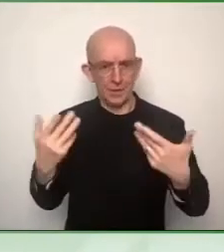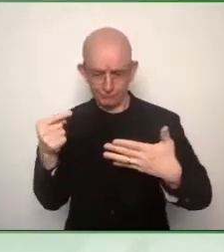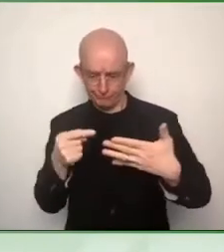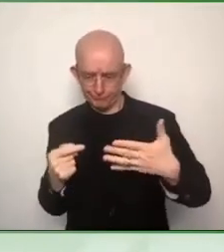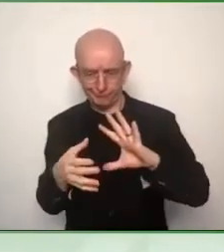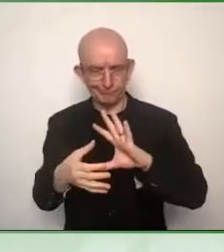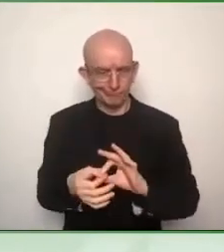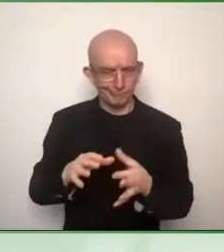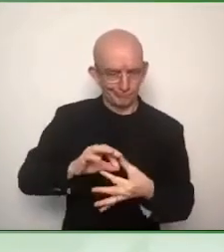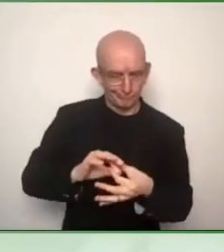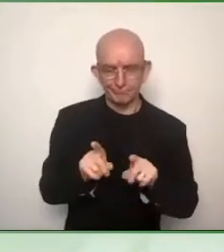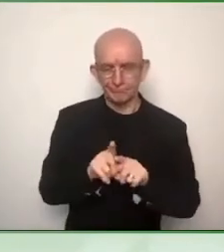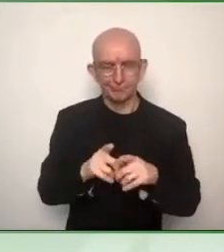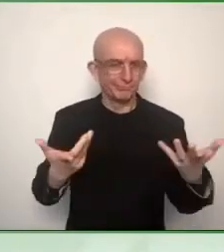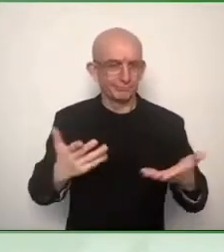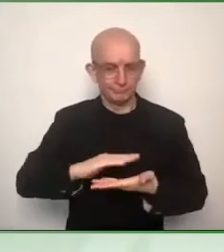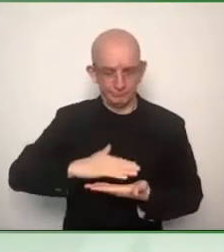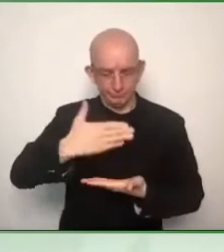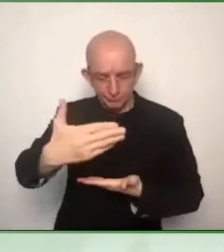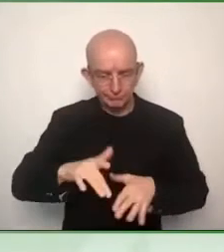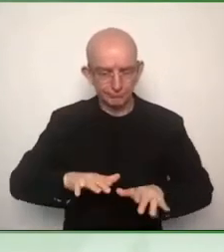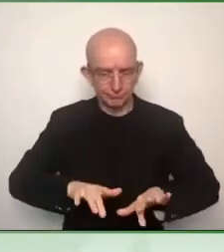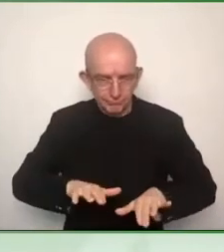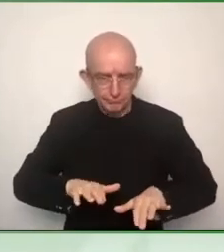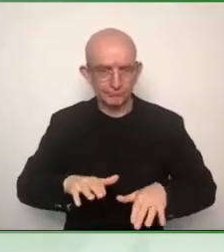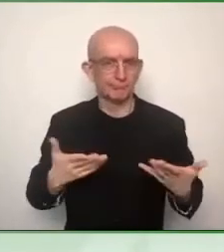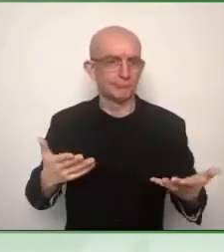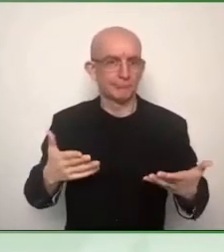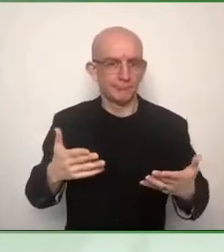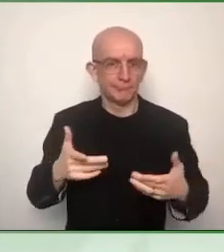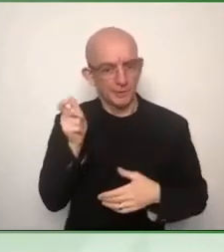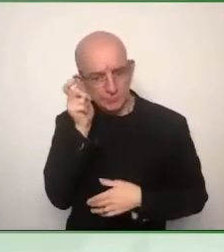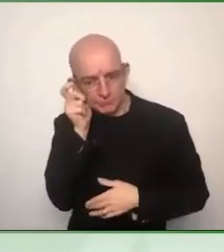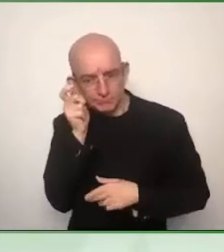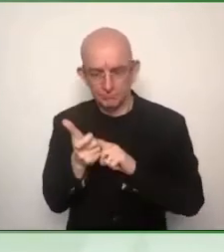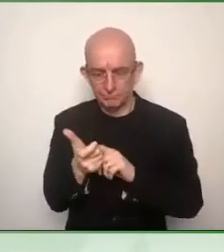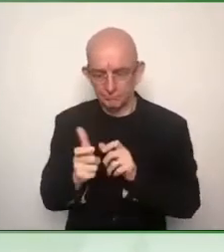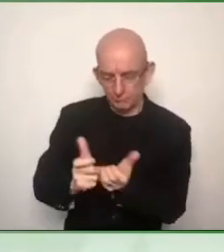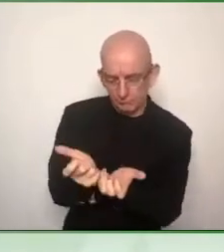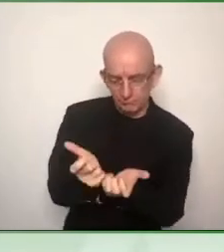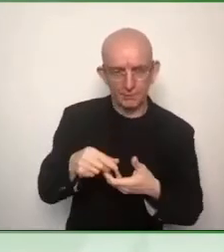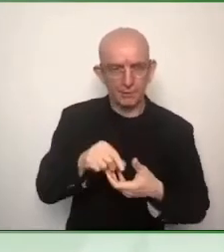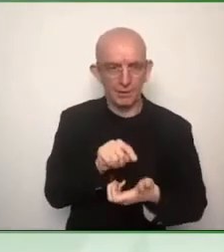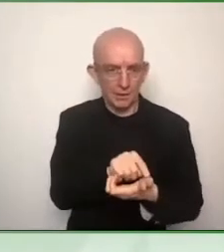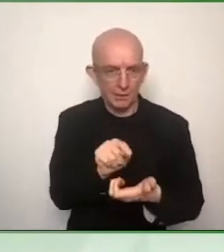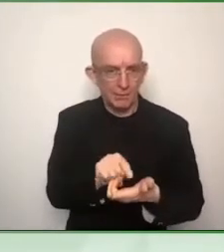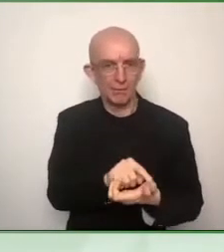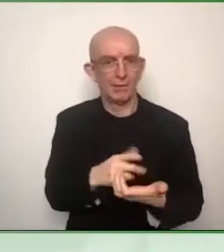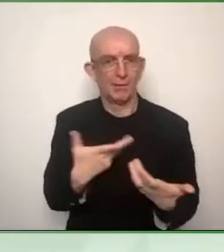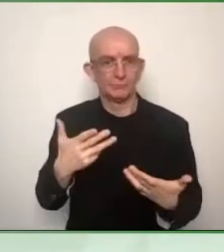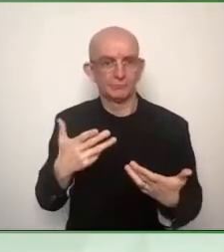e-readers, but we are talking also about services, information services related to